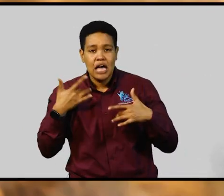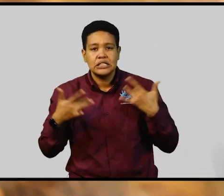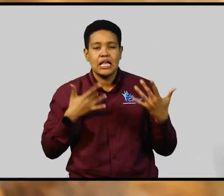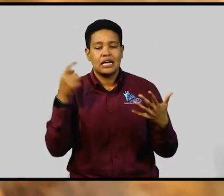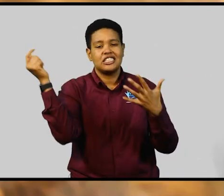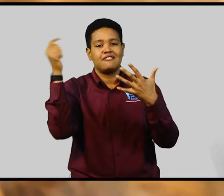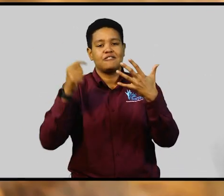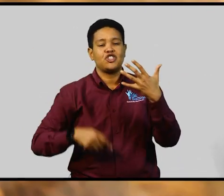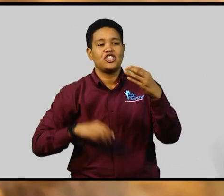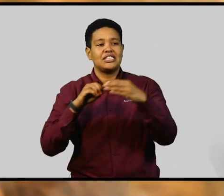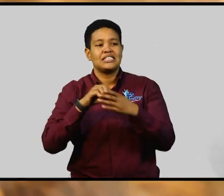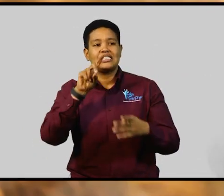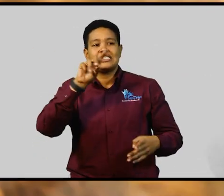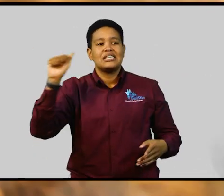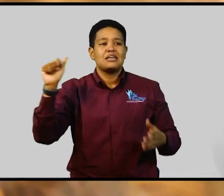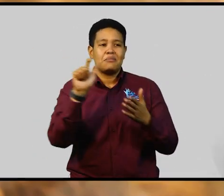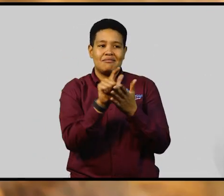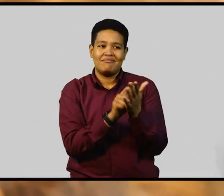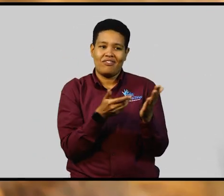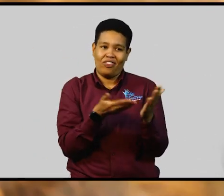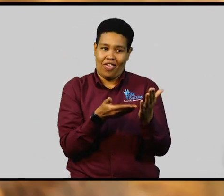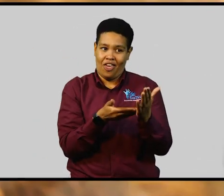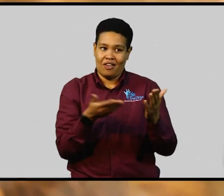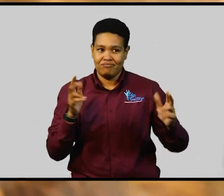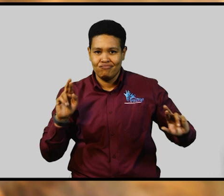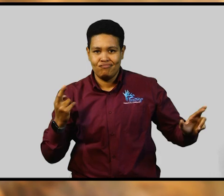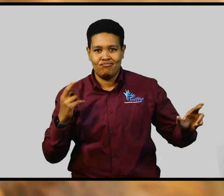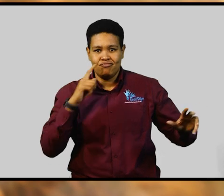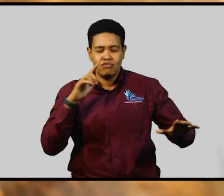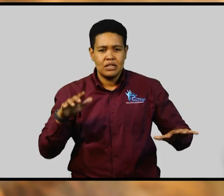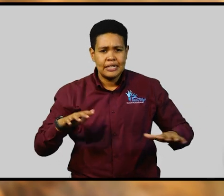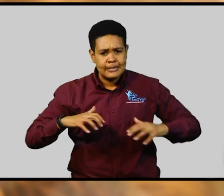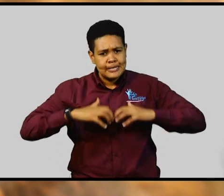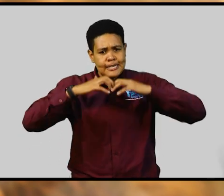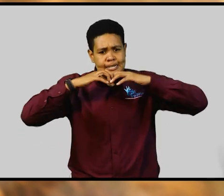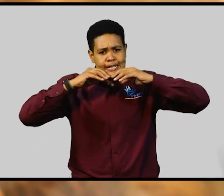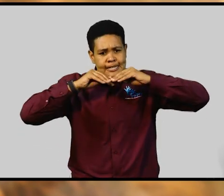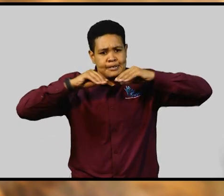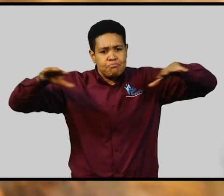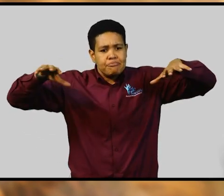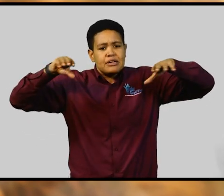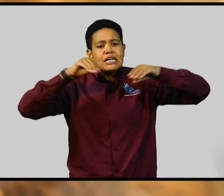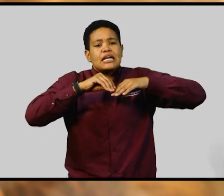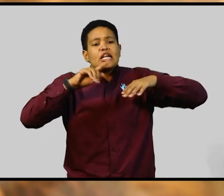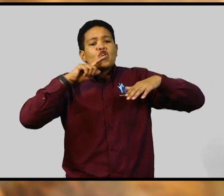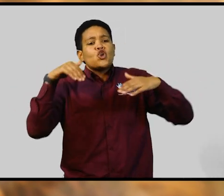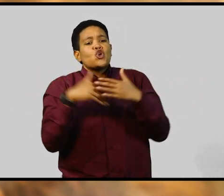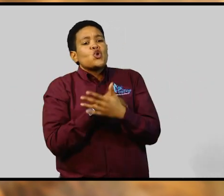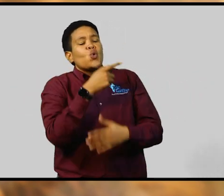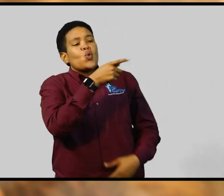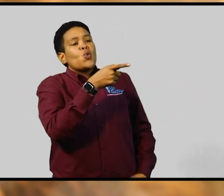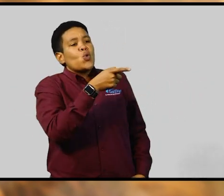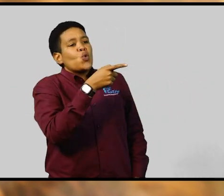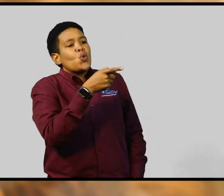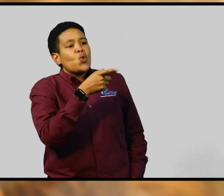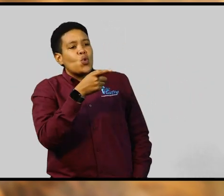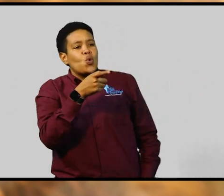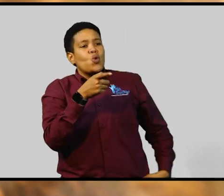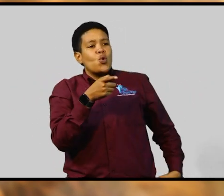features that are going to be activated in the new